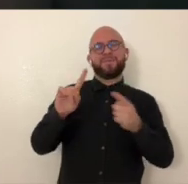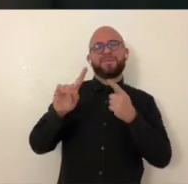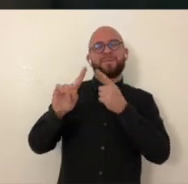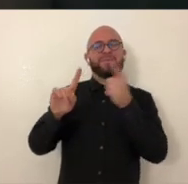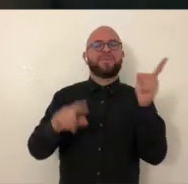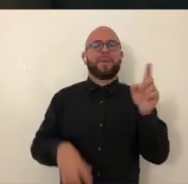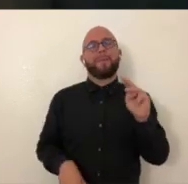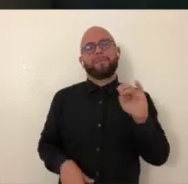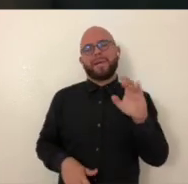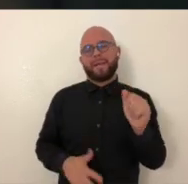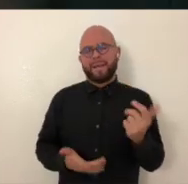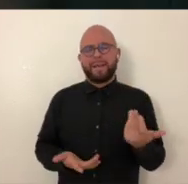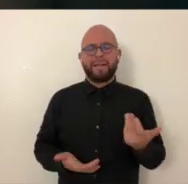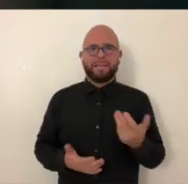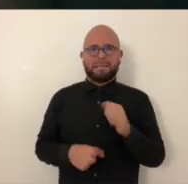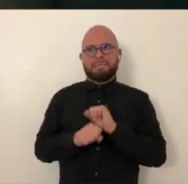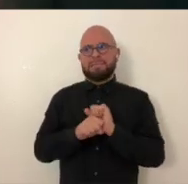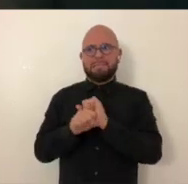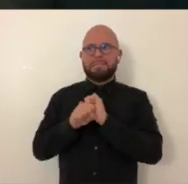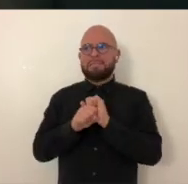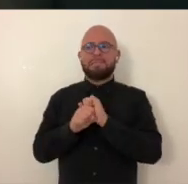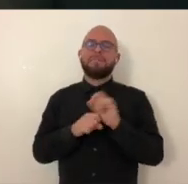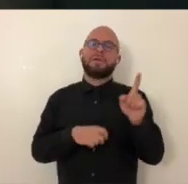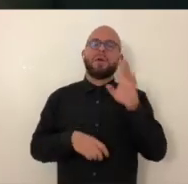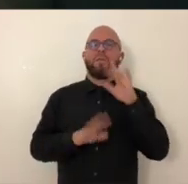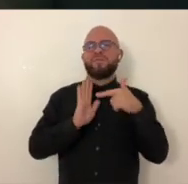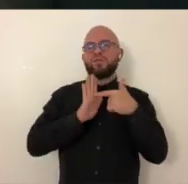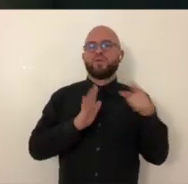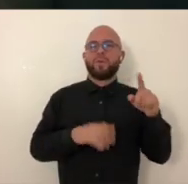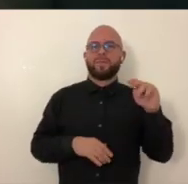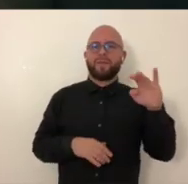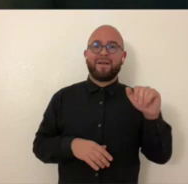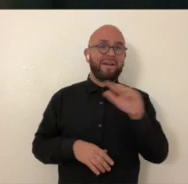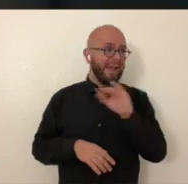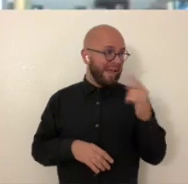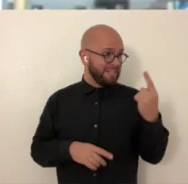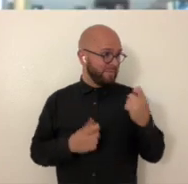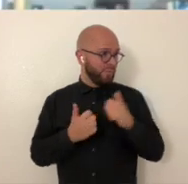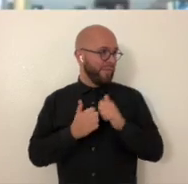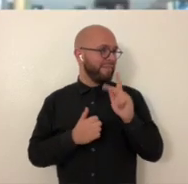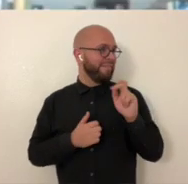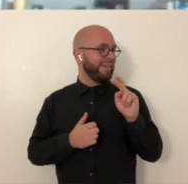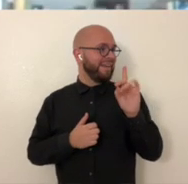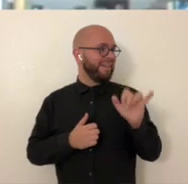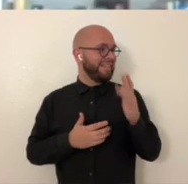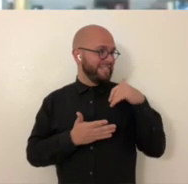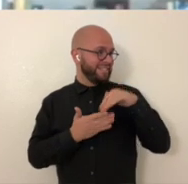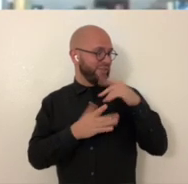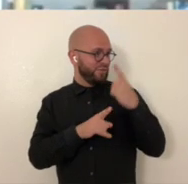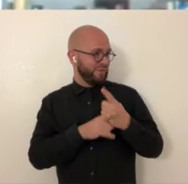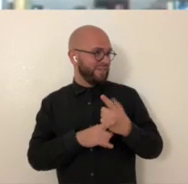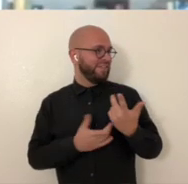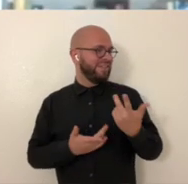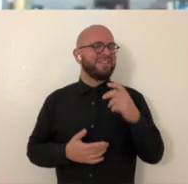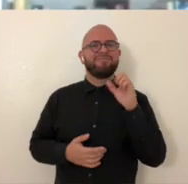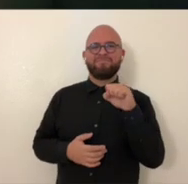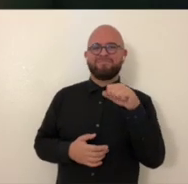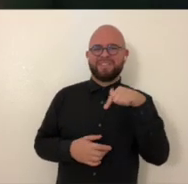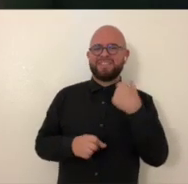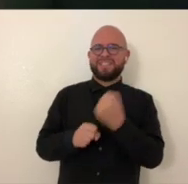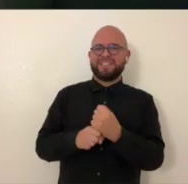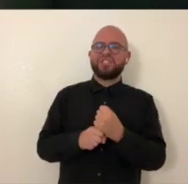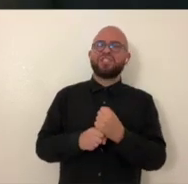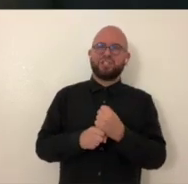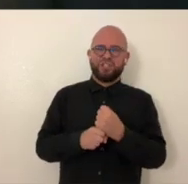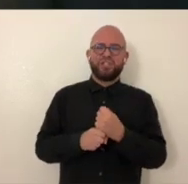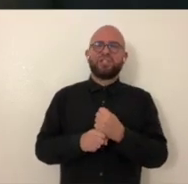now is going towards that and will be on display. And you were doing something with the Kennedy Center? Yeah,